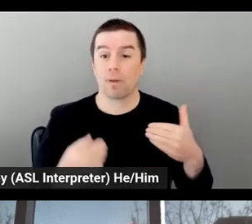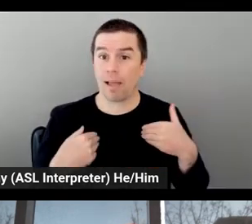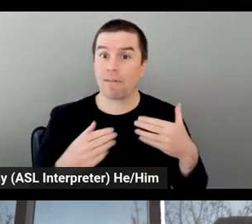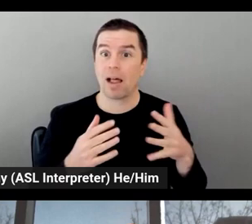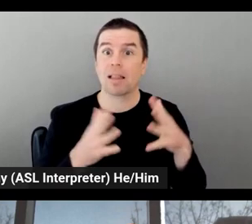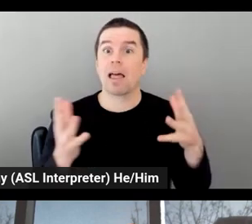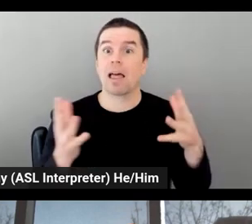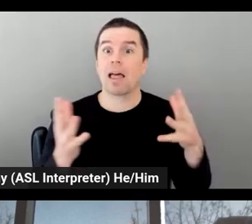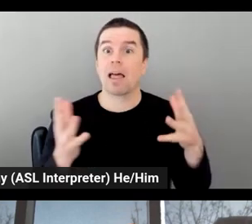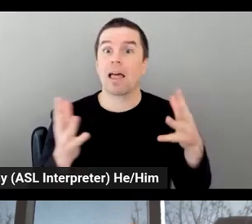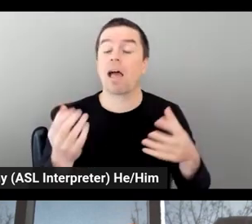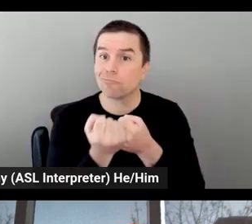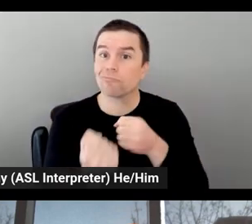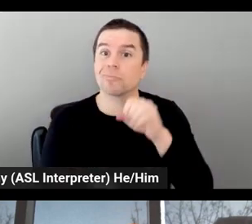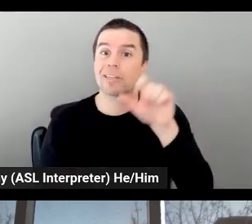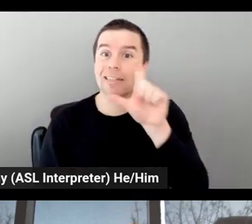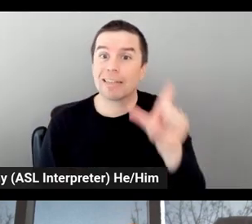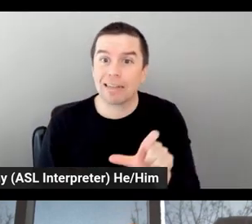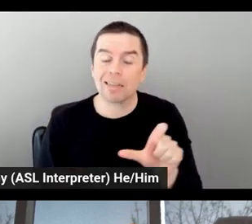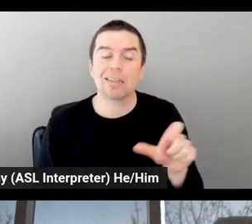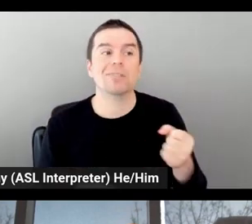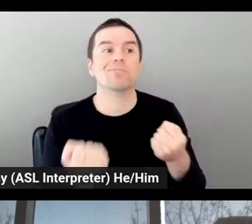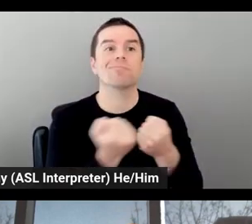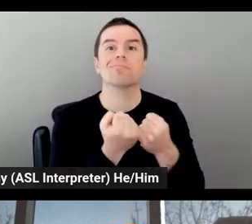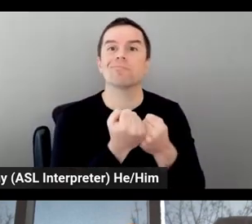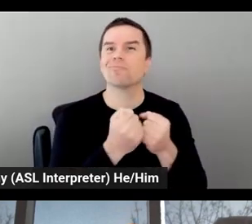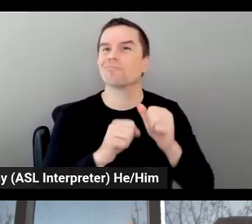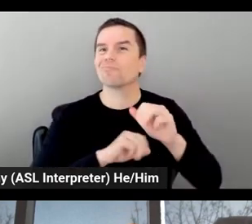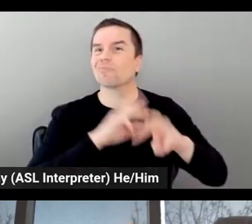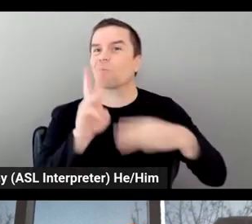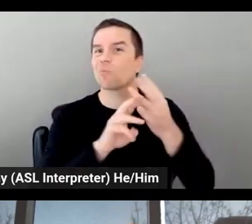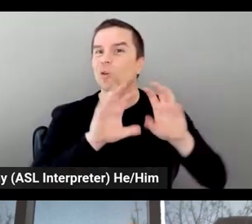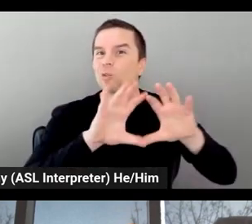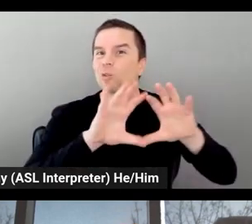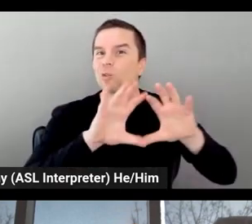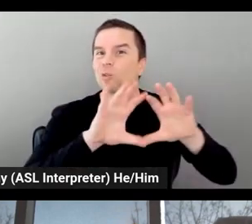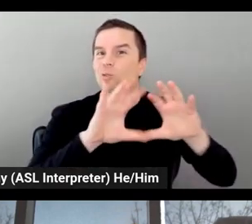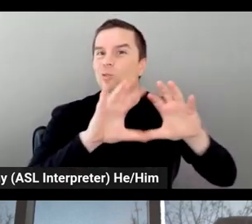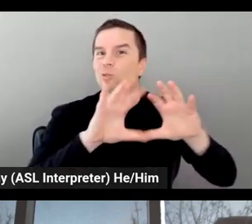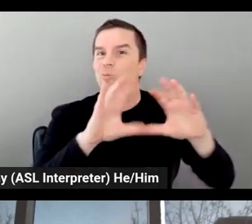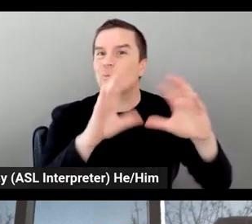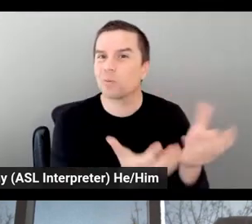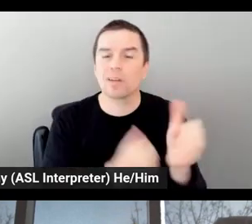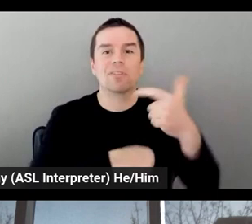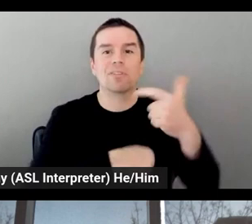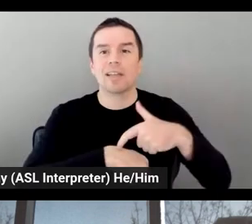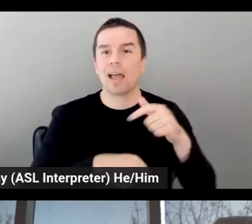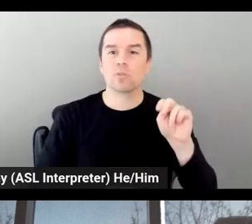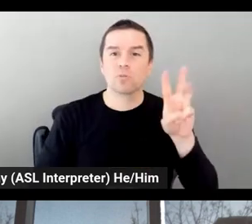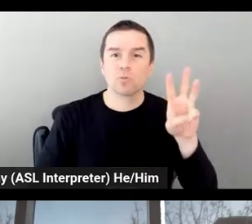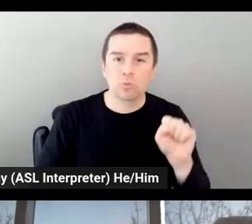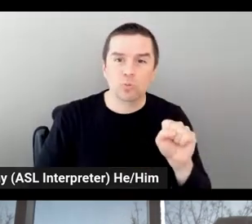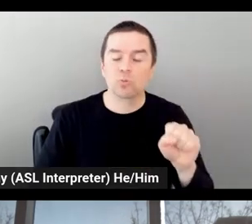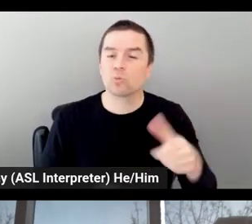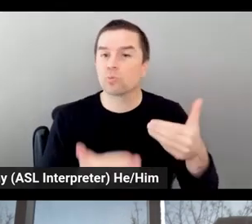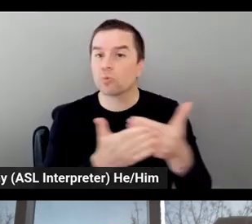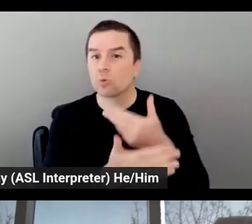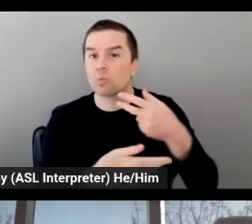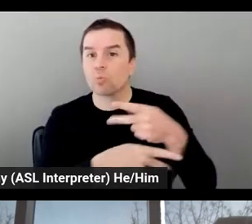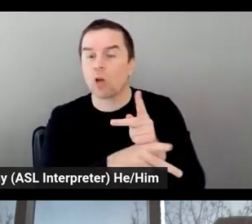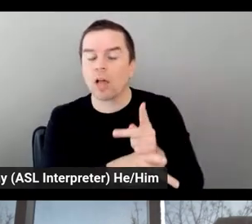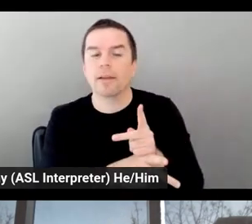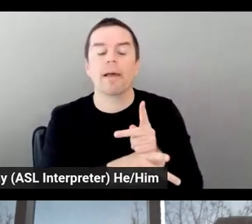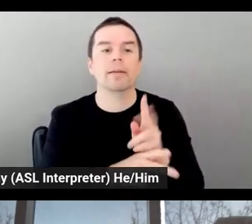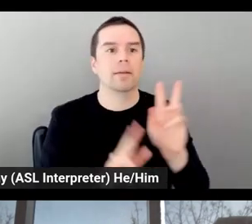every time there's a piece of news or every time there's a new product, that curiosity is sparked everywhere around the